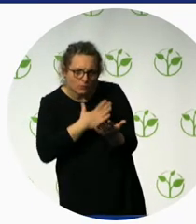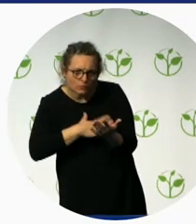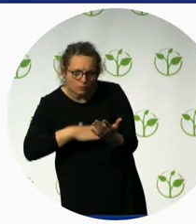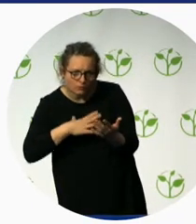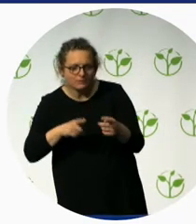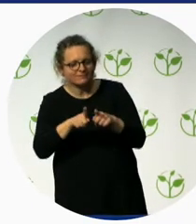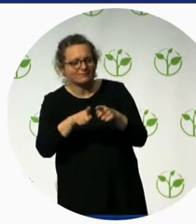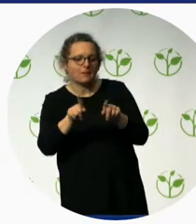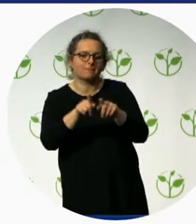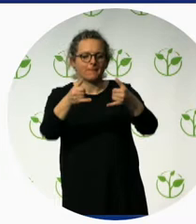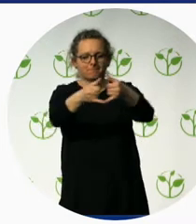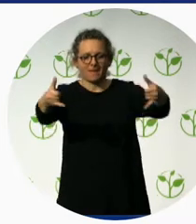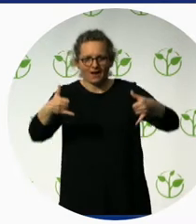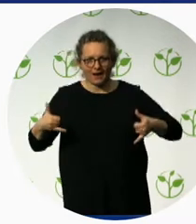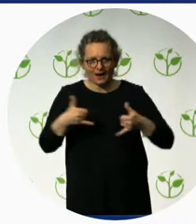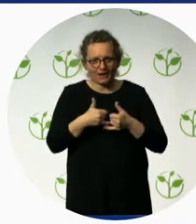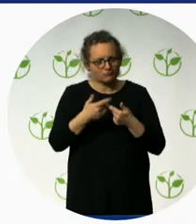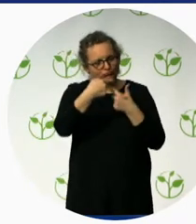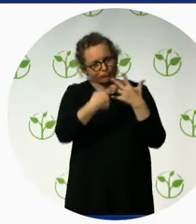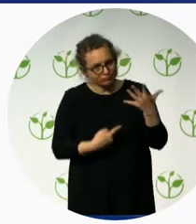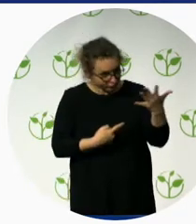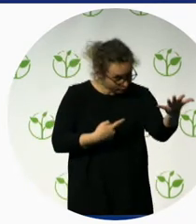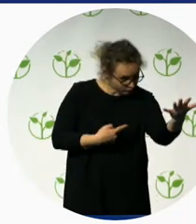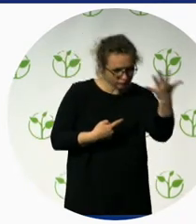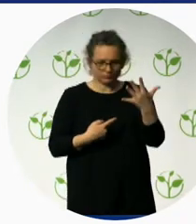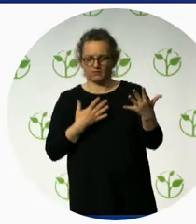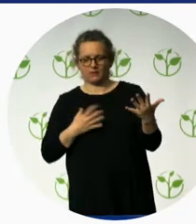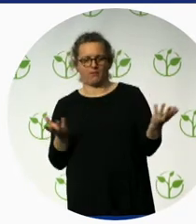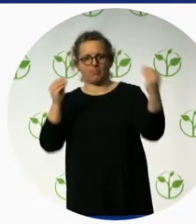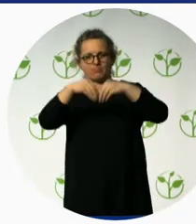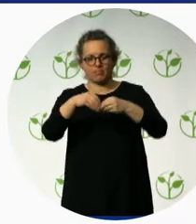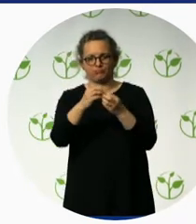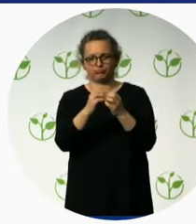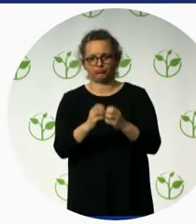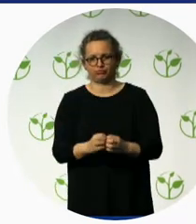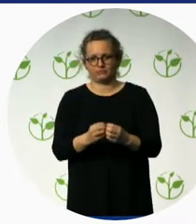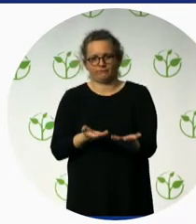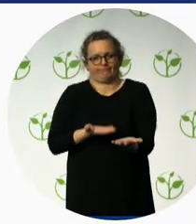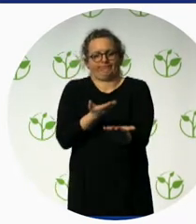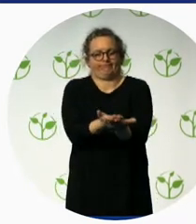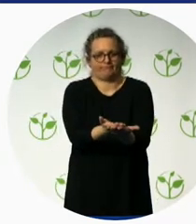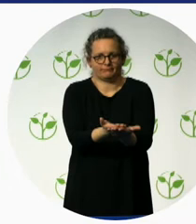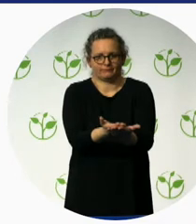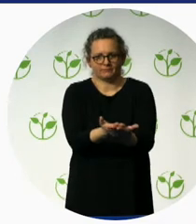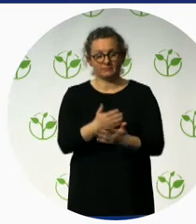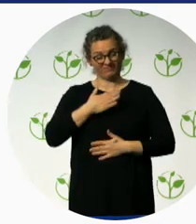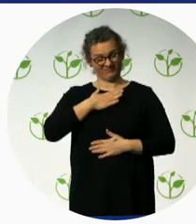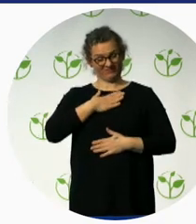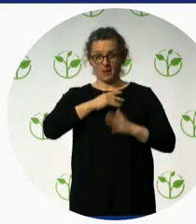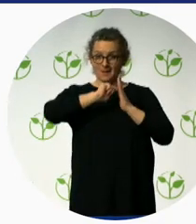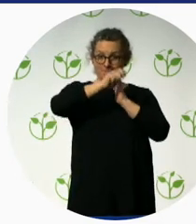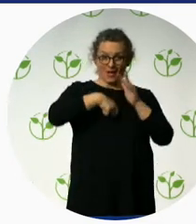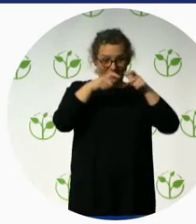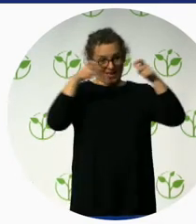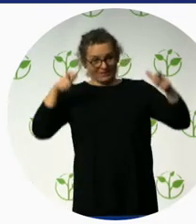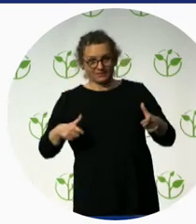As I said, the objective of this project is to, first of all, present a